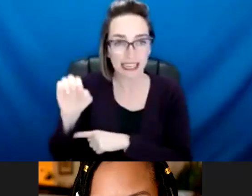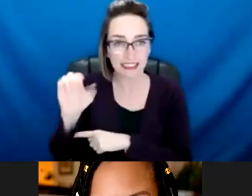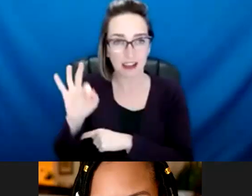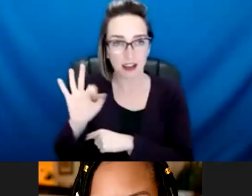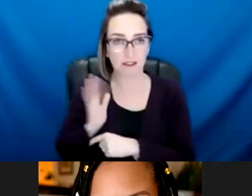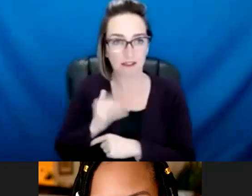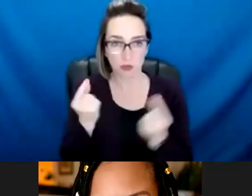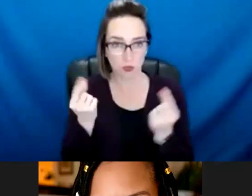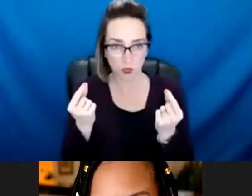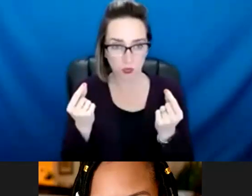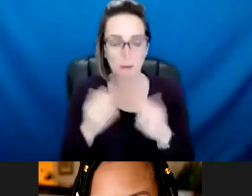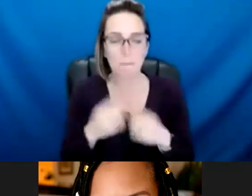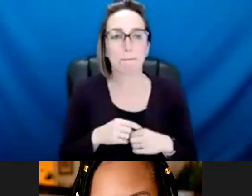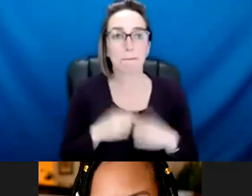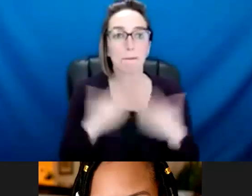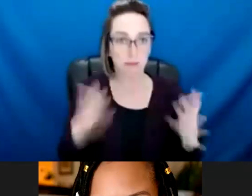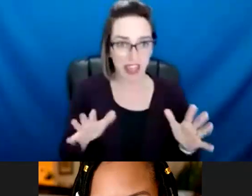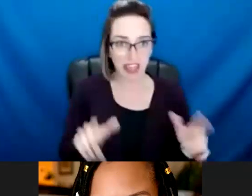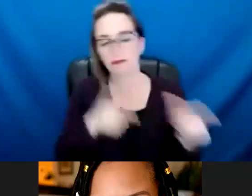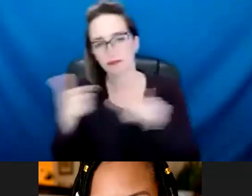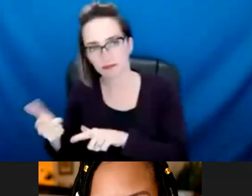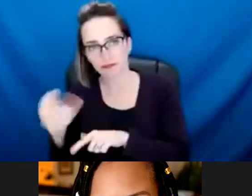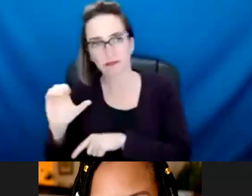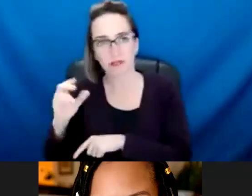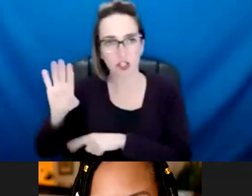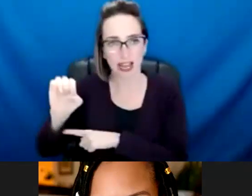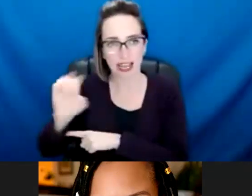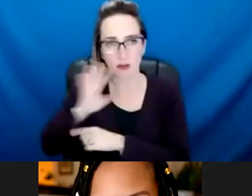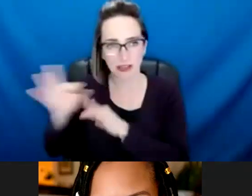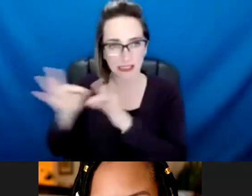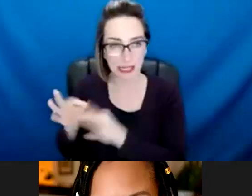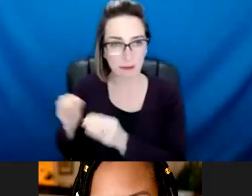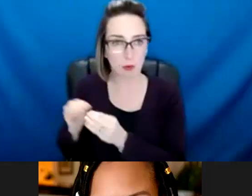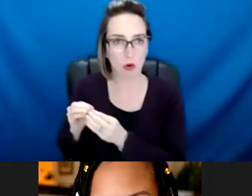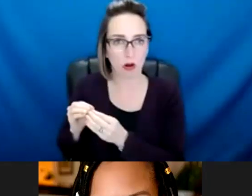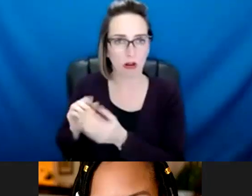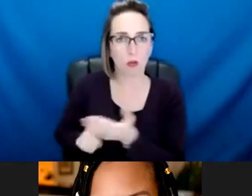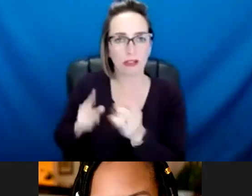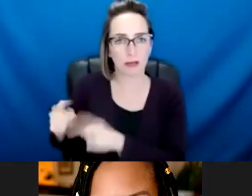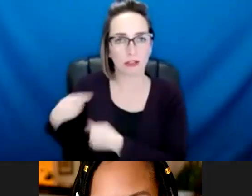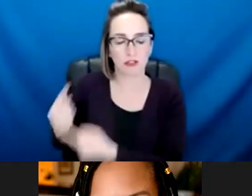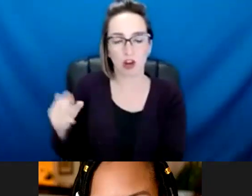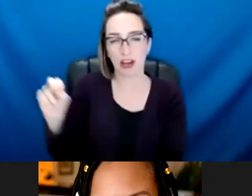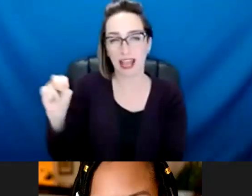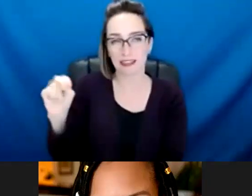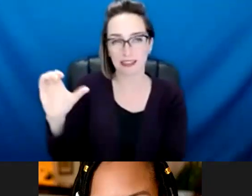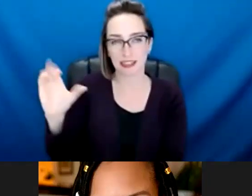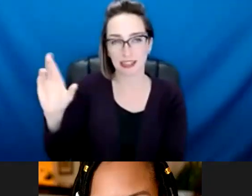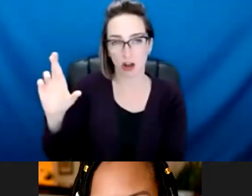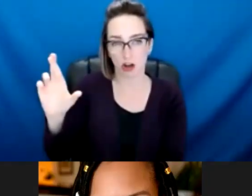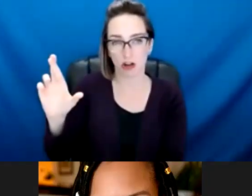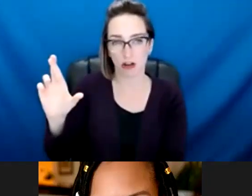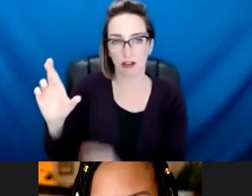in sort of the outcomes related to the engagement that has happened with community because NCR has really been at the helm of